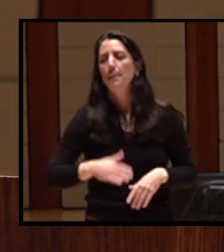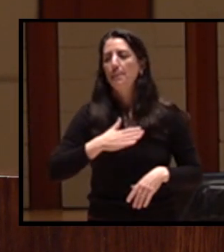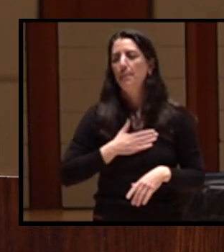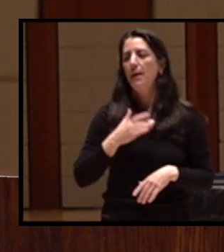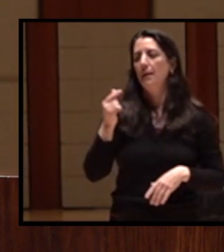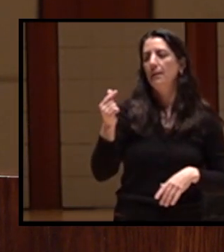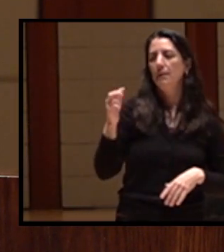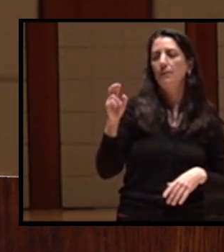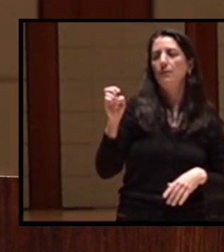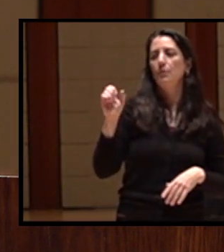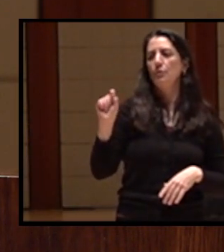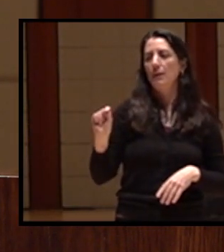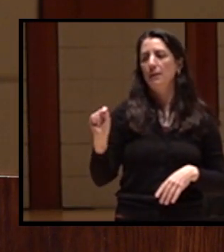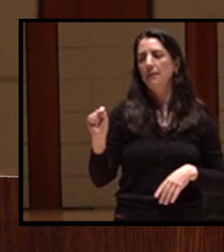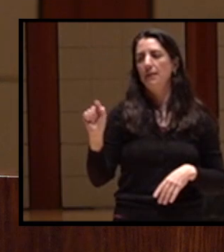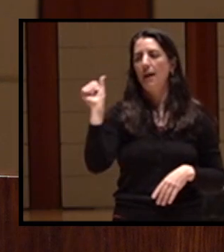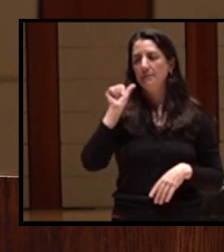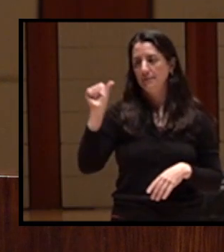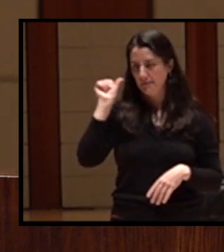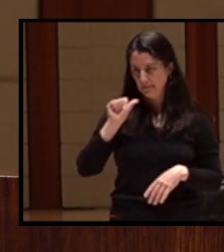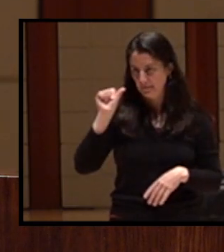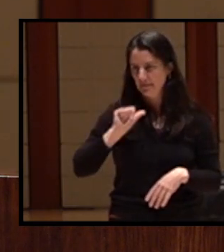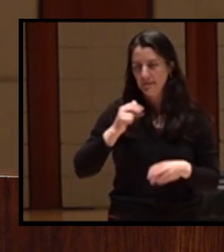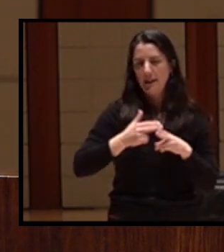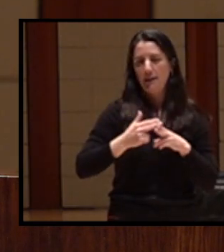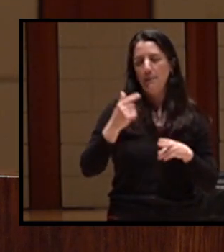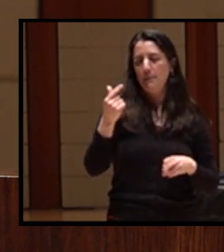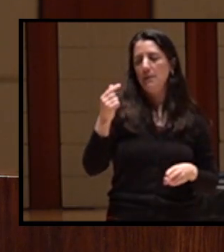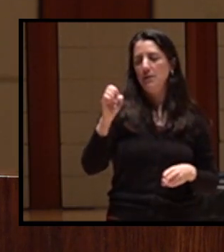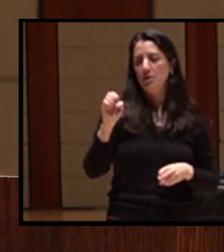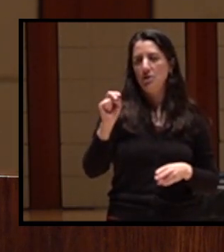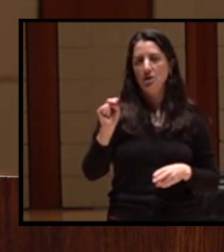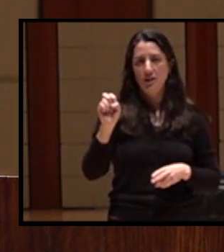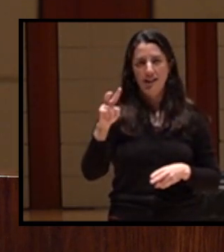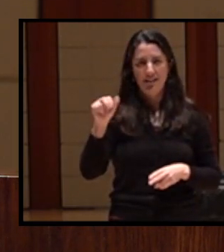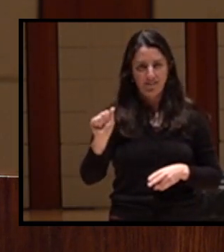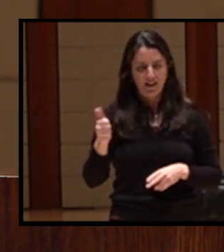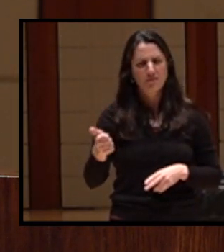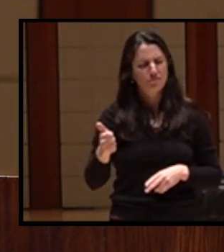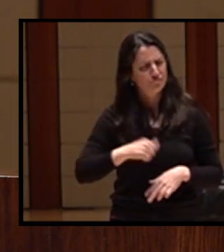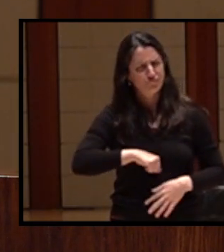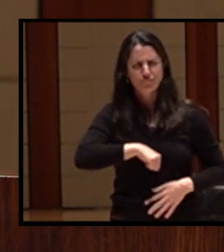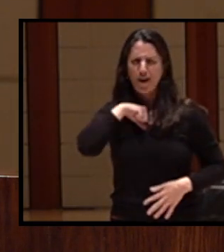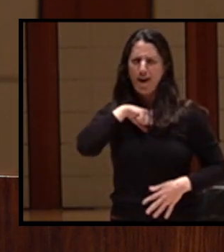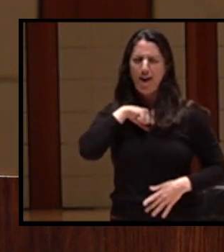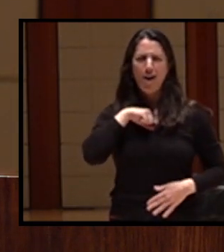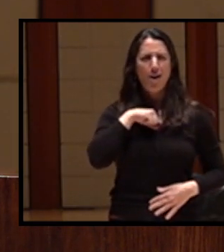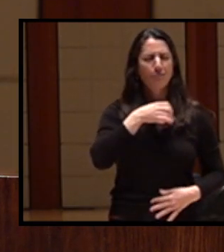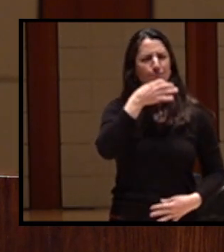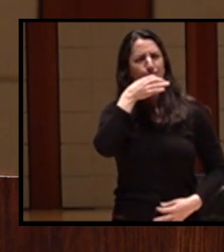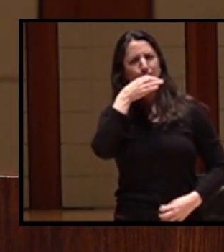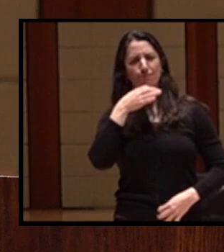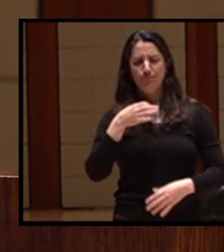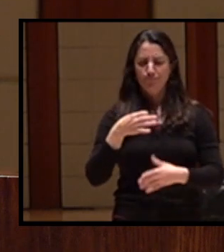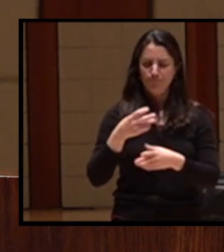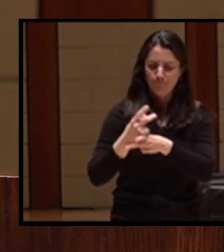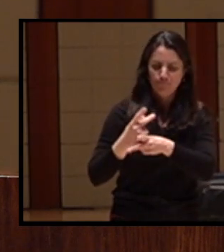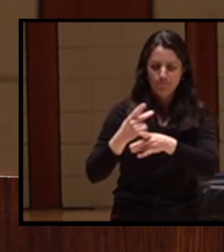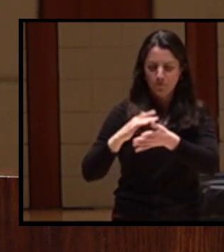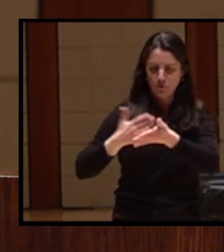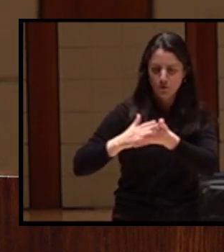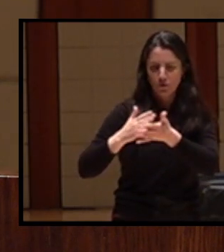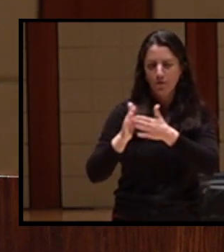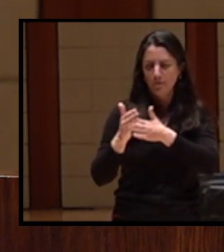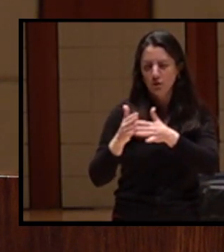Yurok whose family had always fished and ate salmon from the Klamath River. They had survived by the